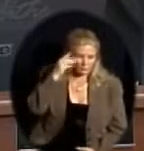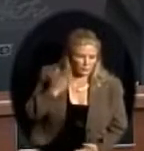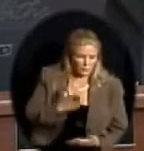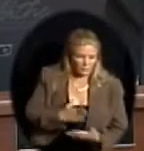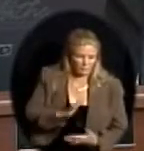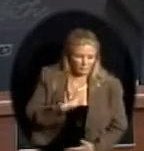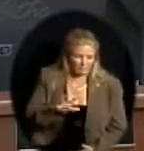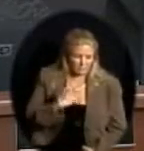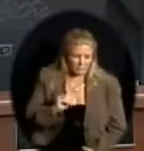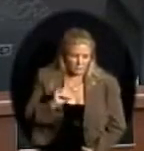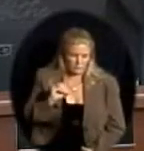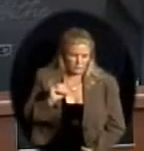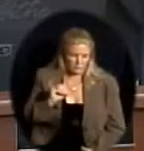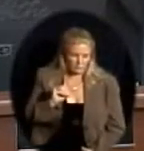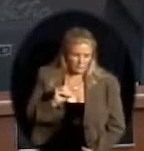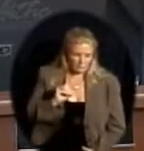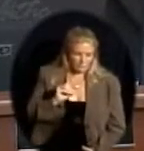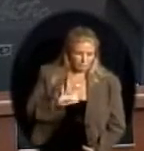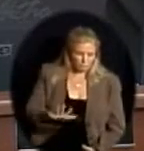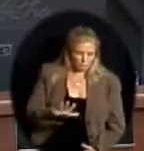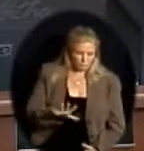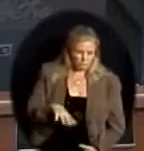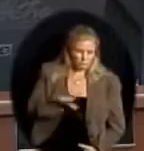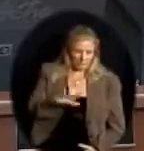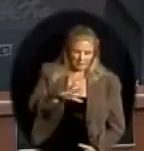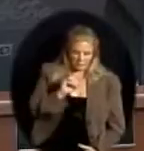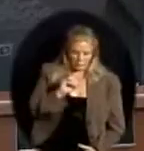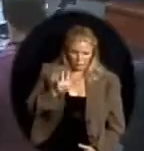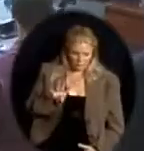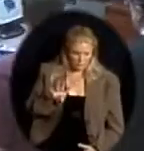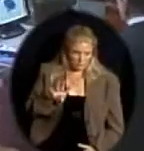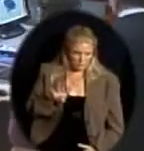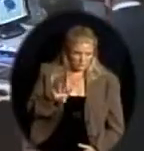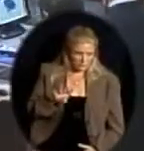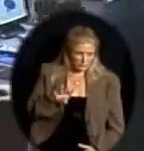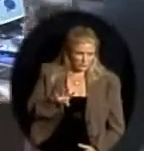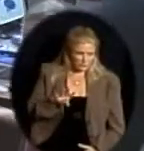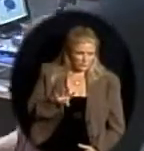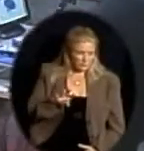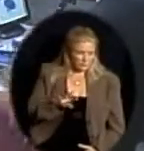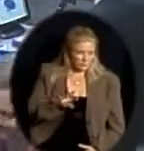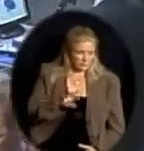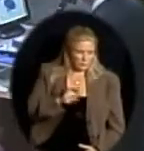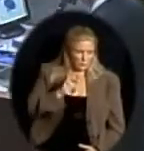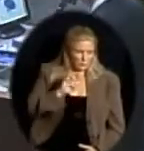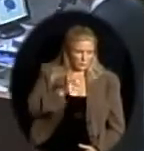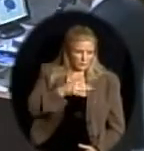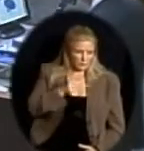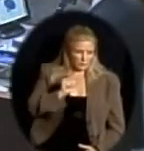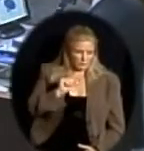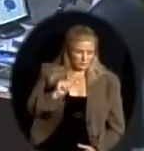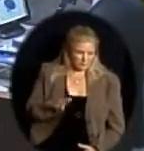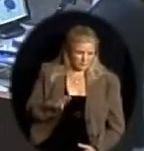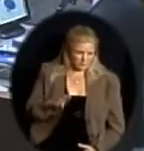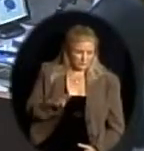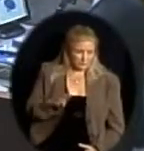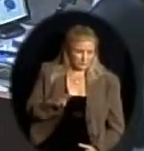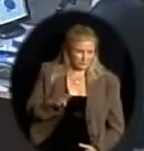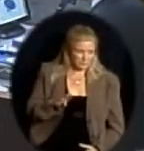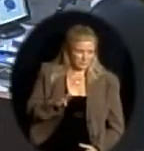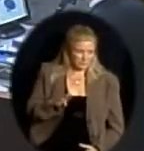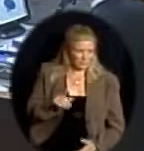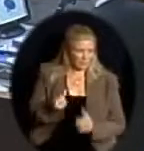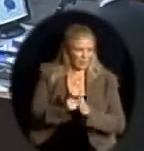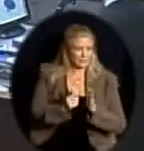Act. And Mr. Jerry Rinald is going to present this for us. Good evening. Good evening. Welcome. Thank you.